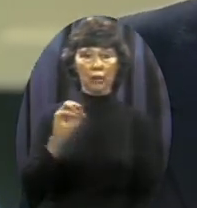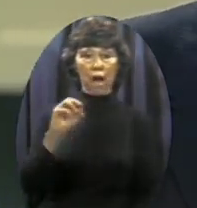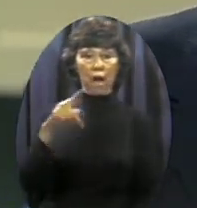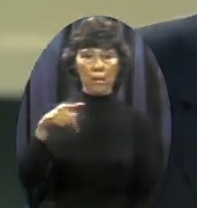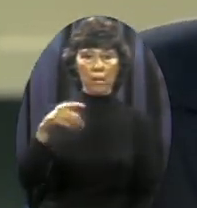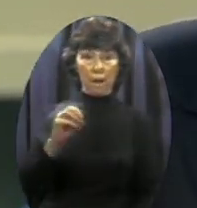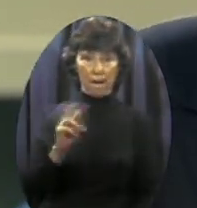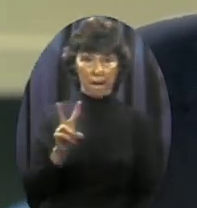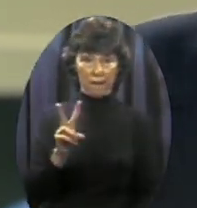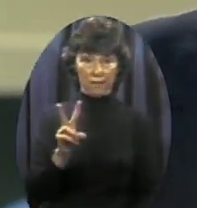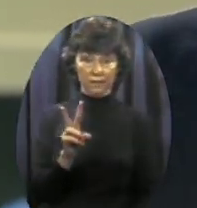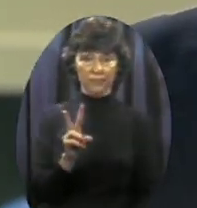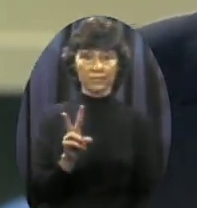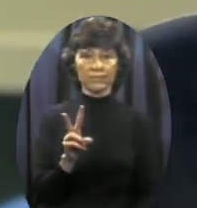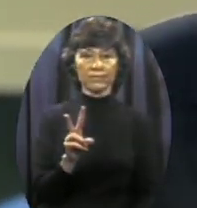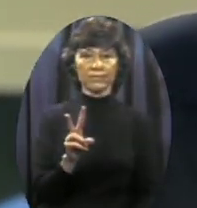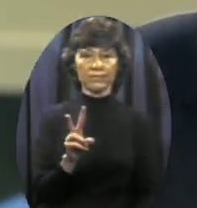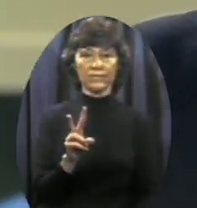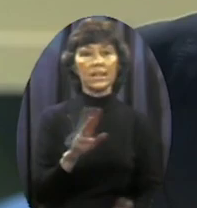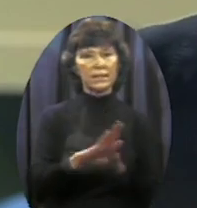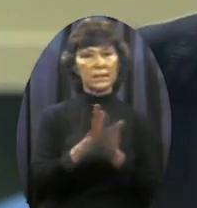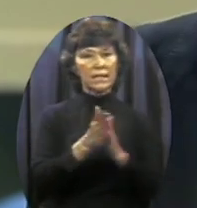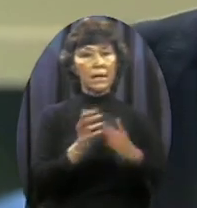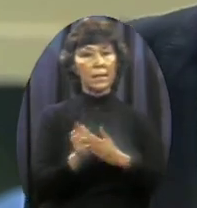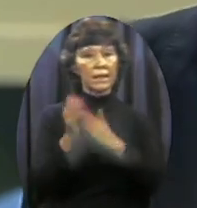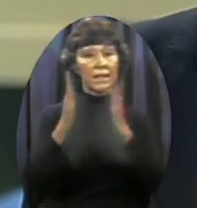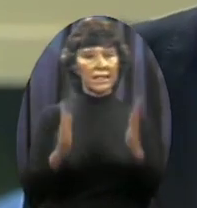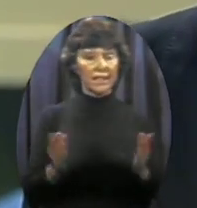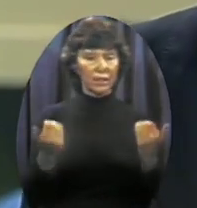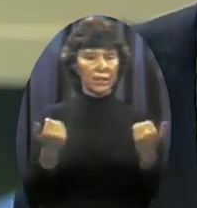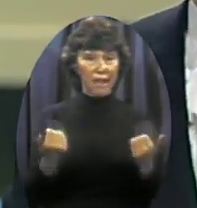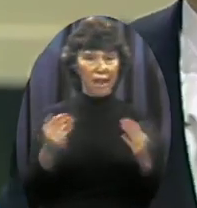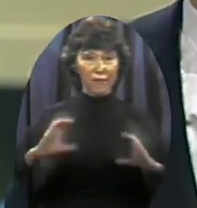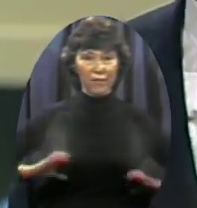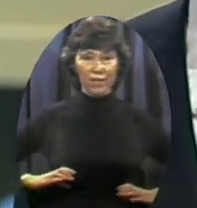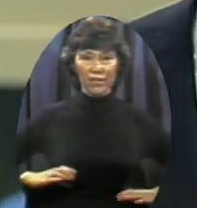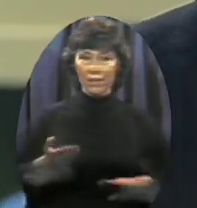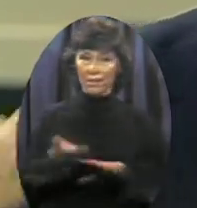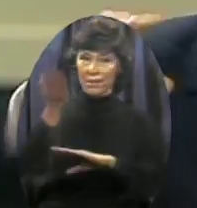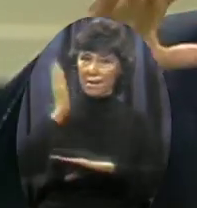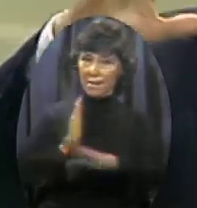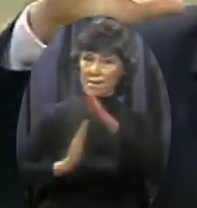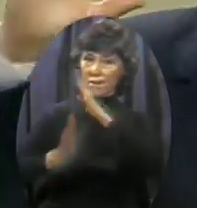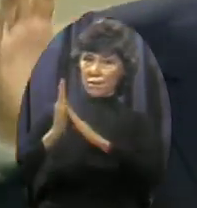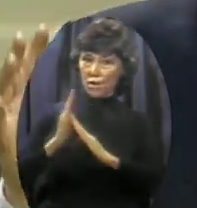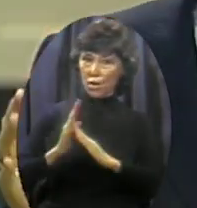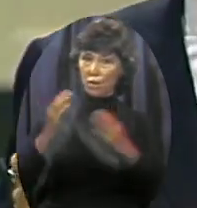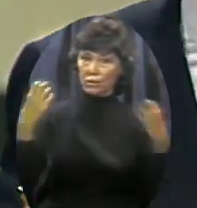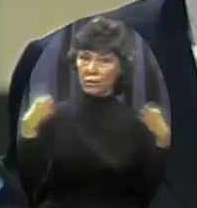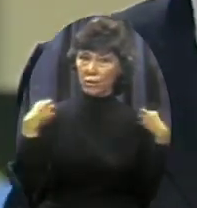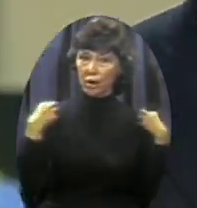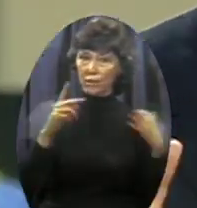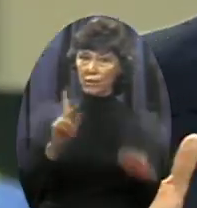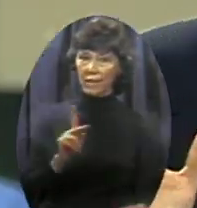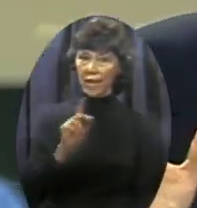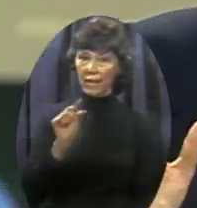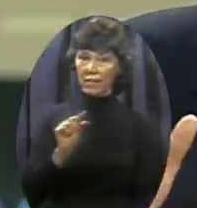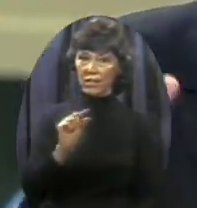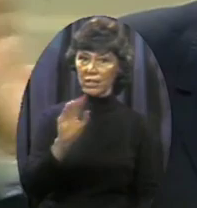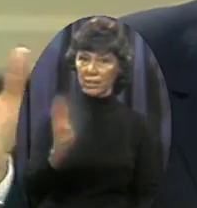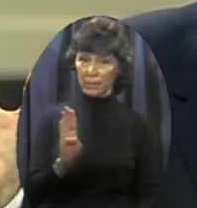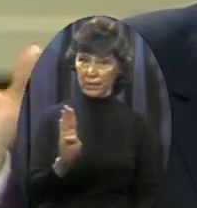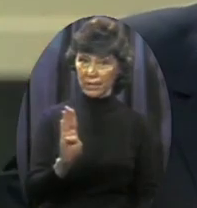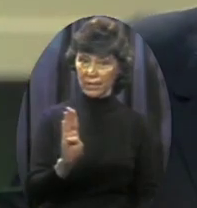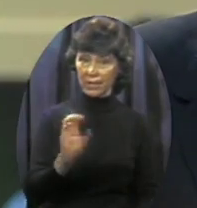That flag that I just presented to you Was for years head of the KGB A system of 700,000 intelligence